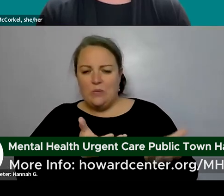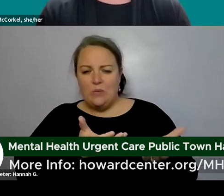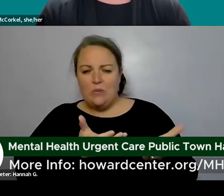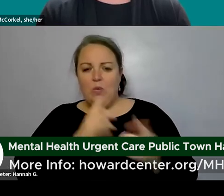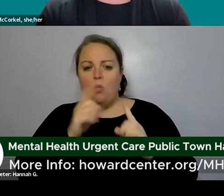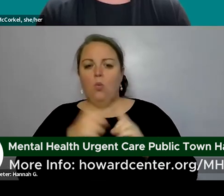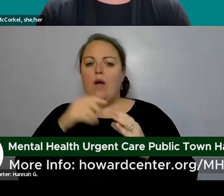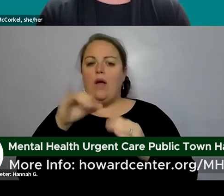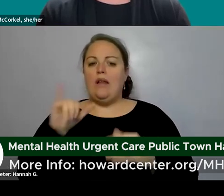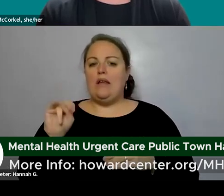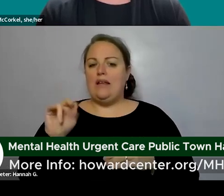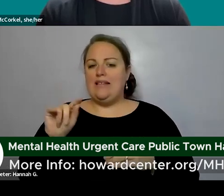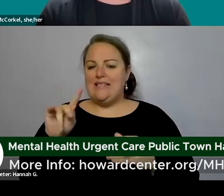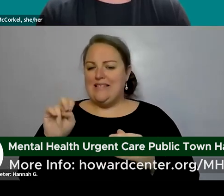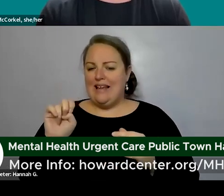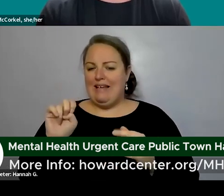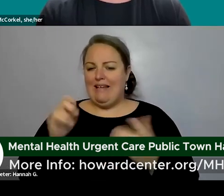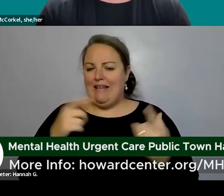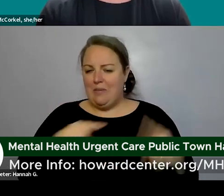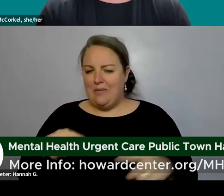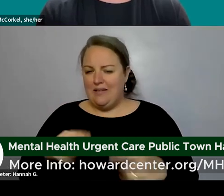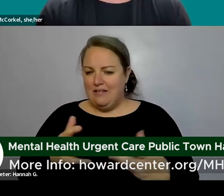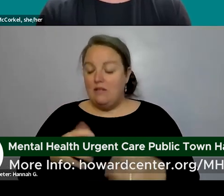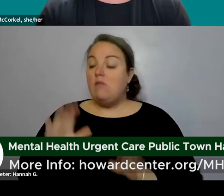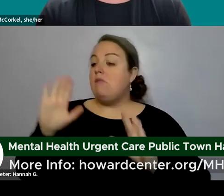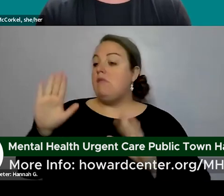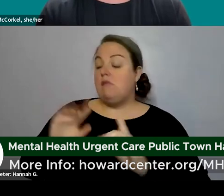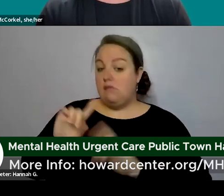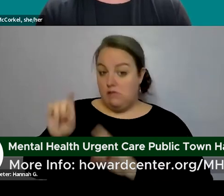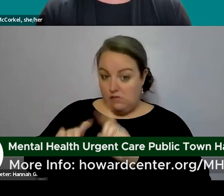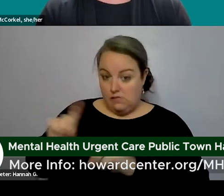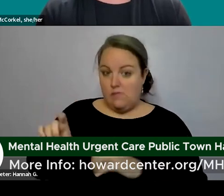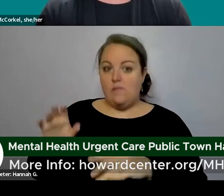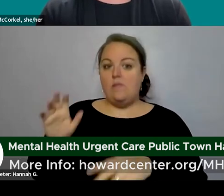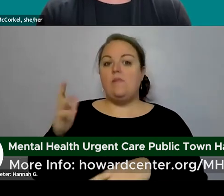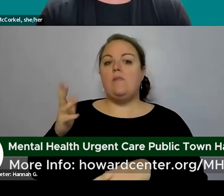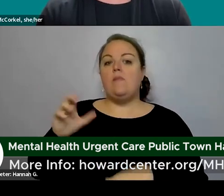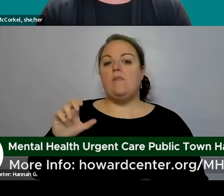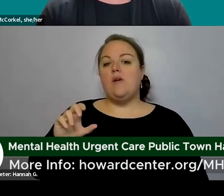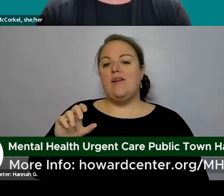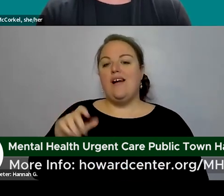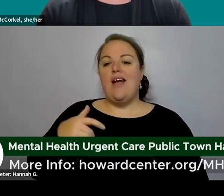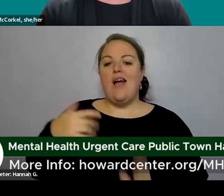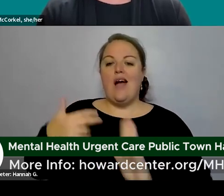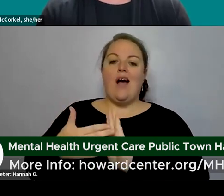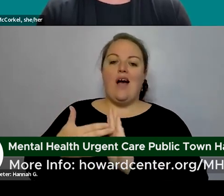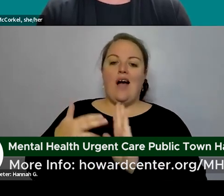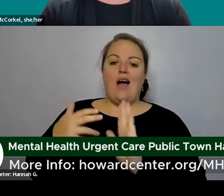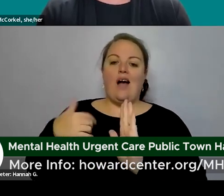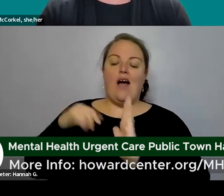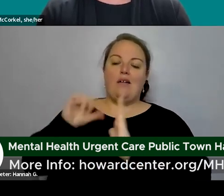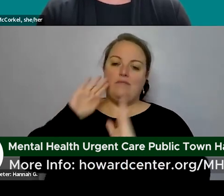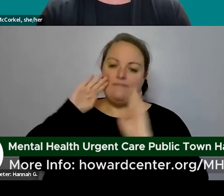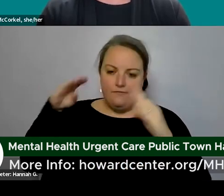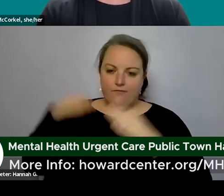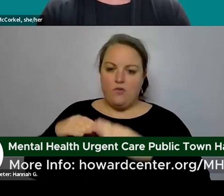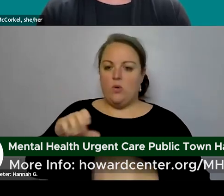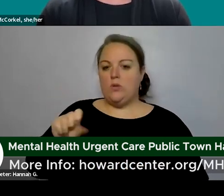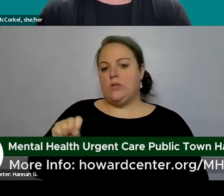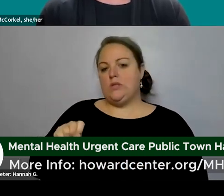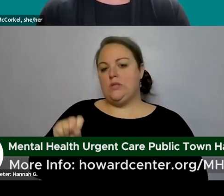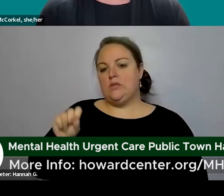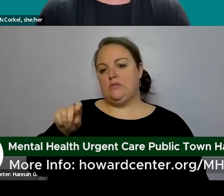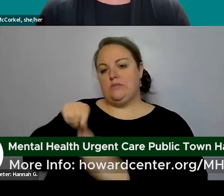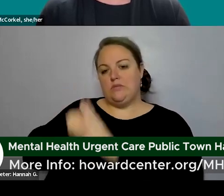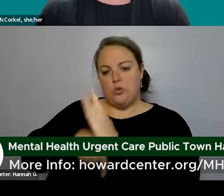it's a great question so um i highlighted suicide as a specific type of crisis that